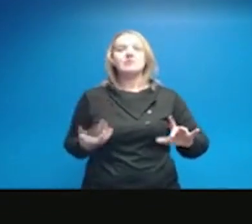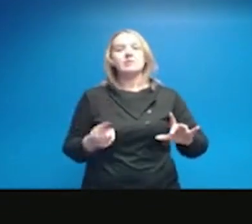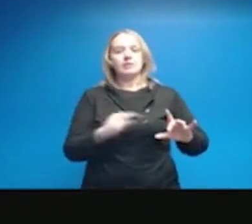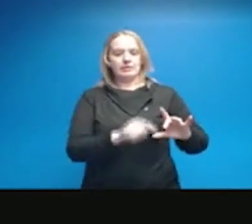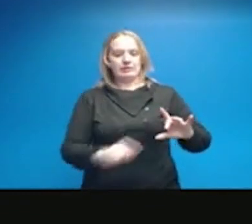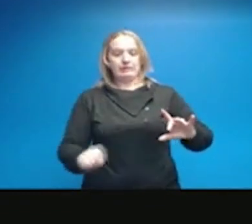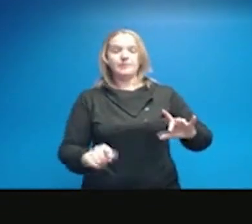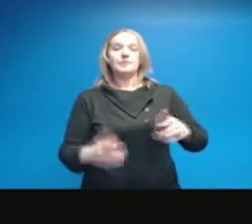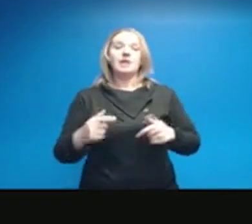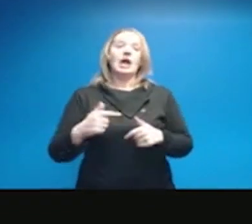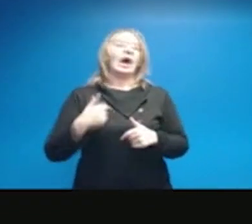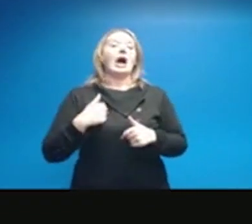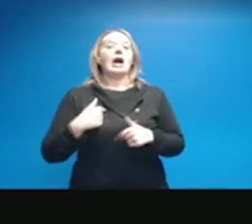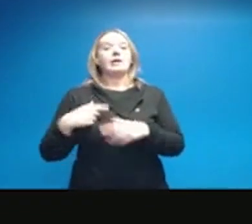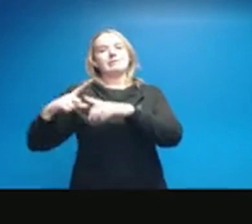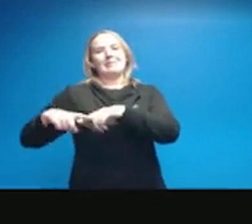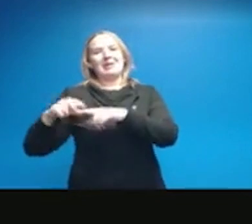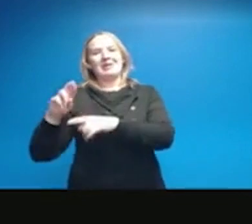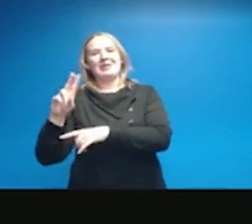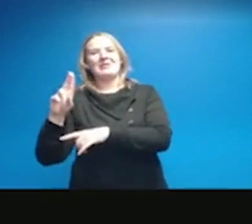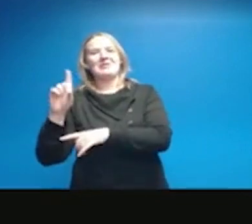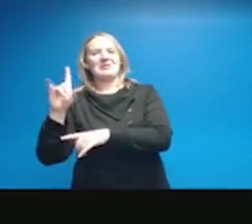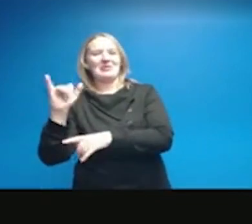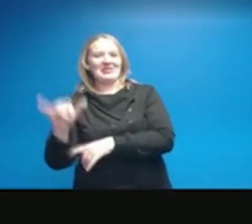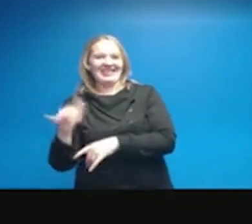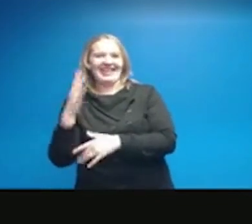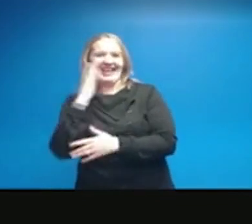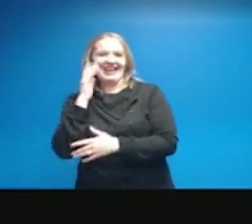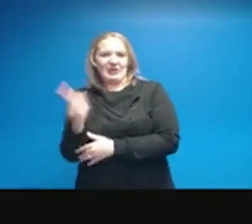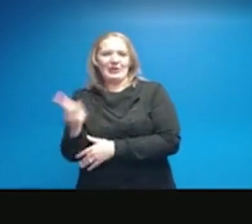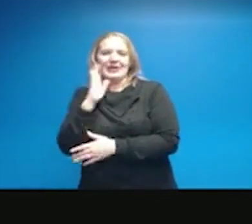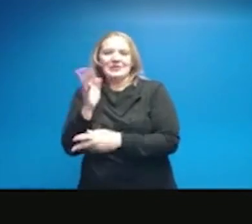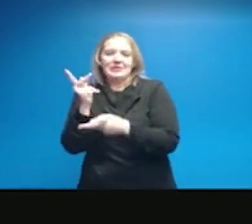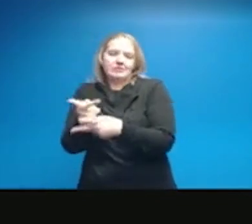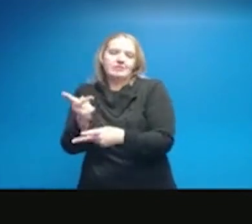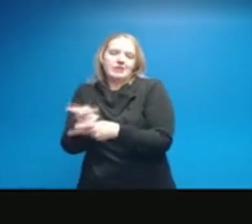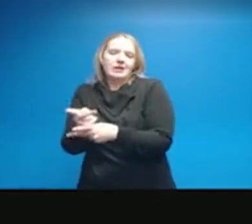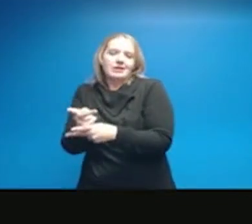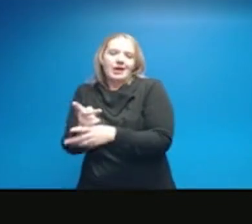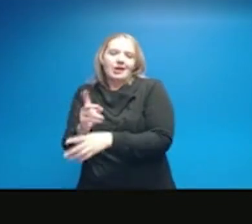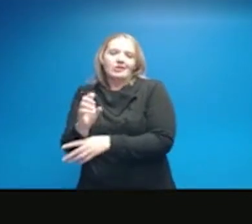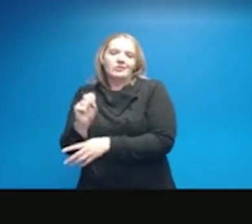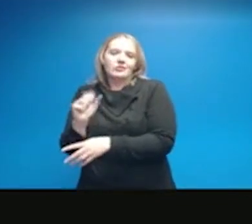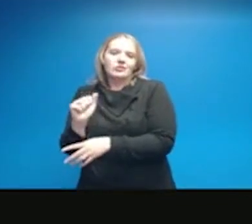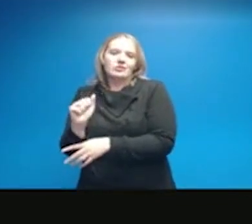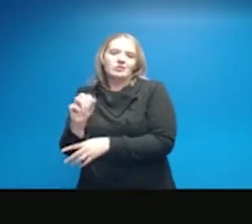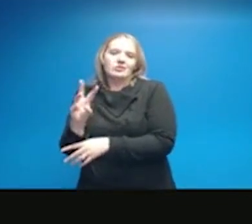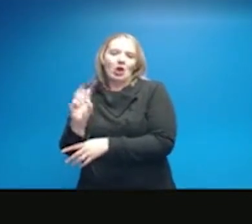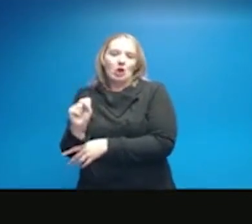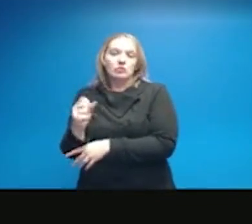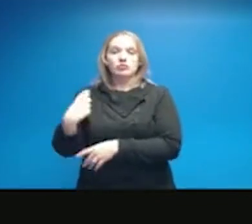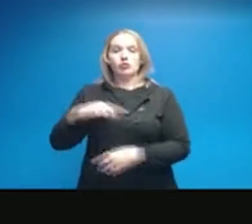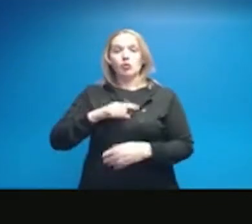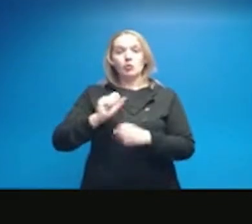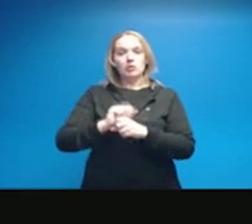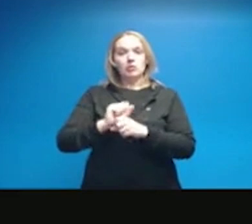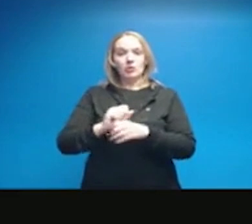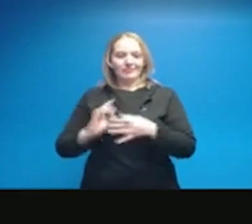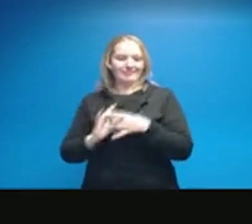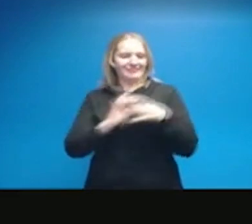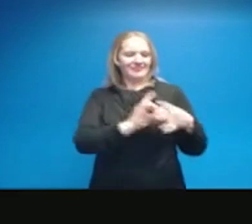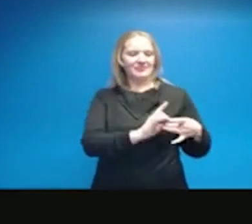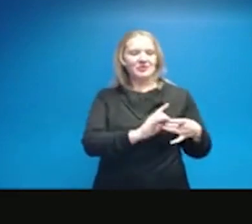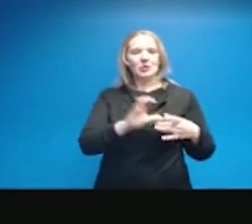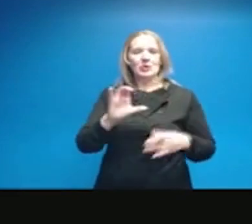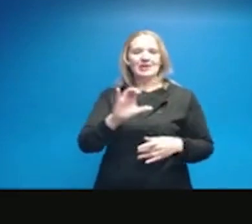I'm counting on Rudy, and I know Rudy is going to take care of saws. And so we've been working with CPS Energy,